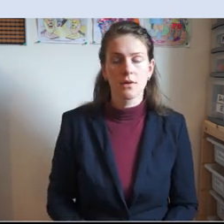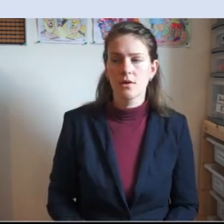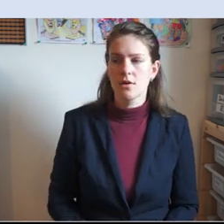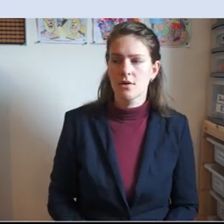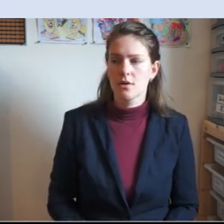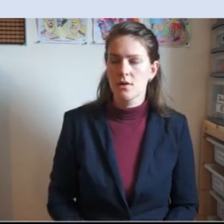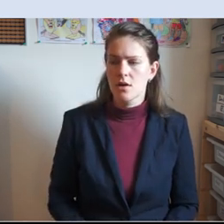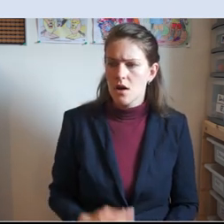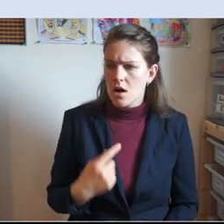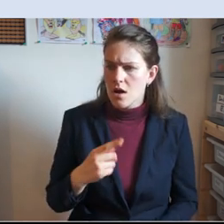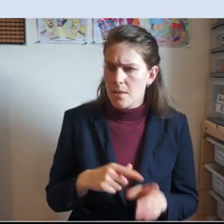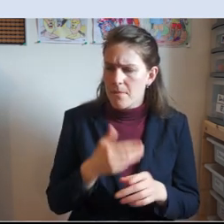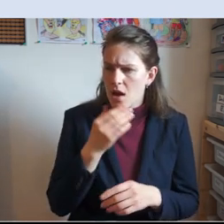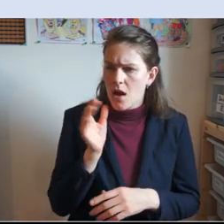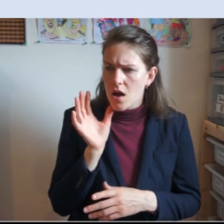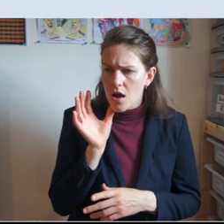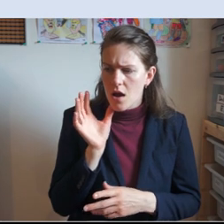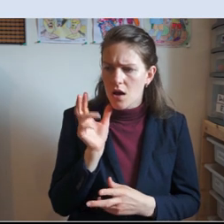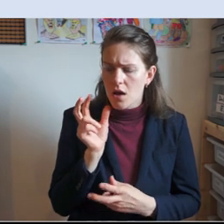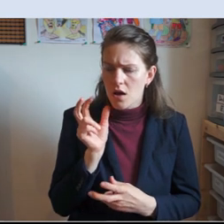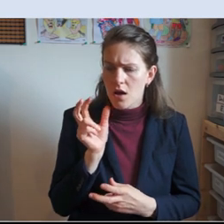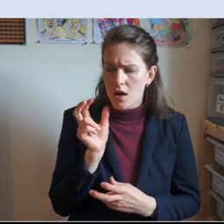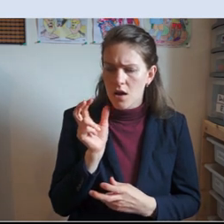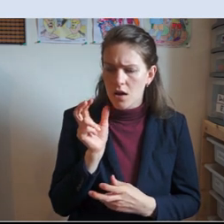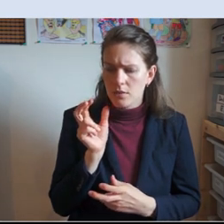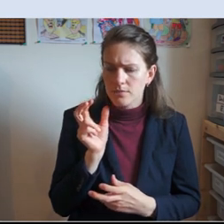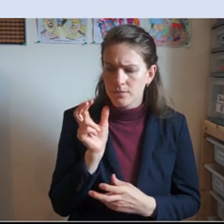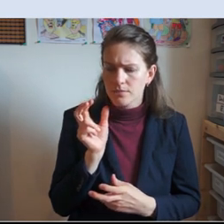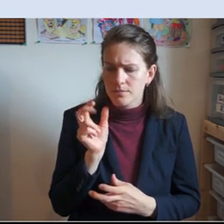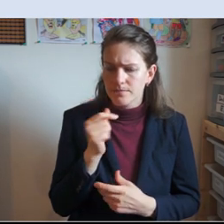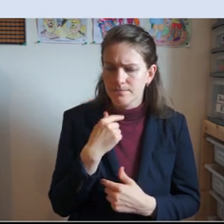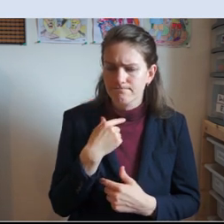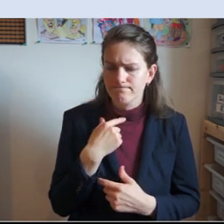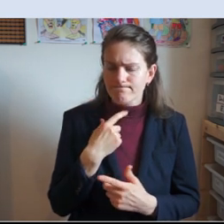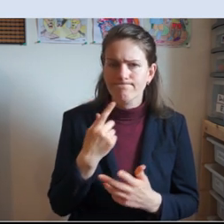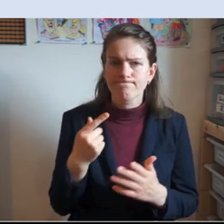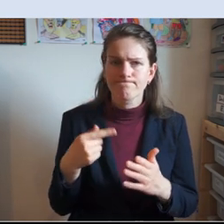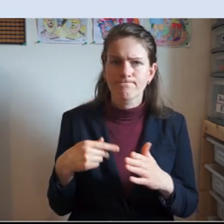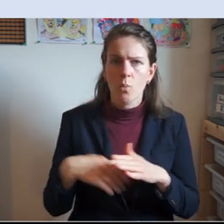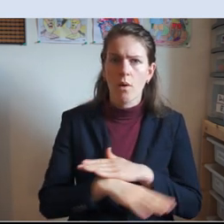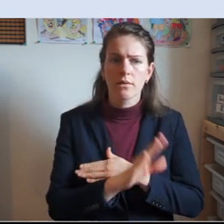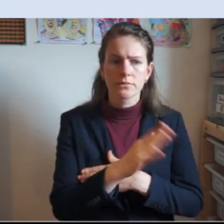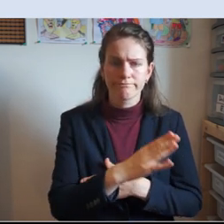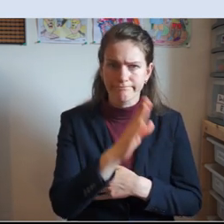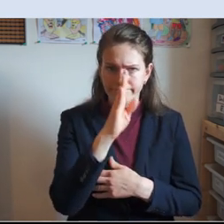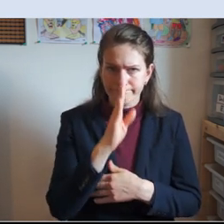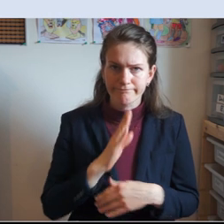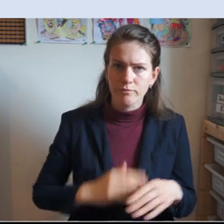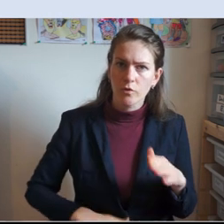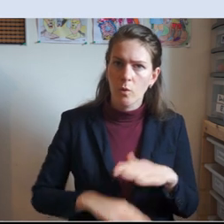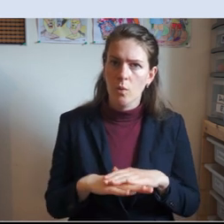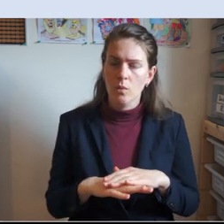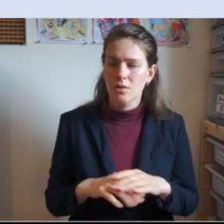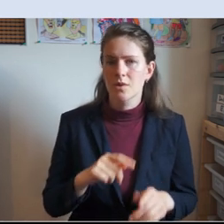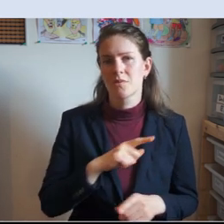But when the young man heard that saying, He went away sorrowful, for